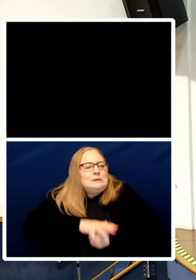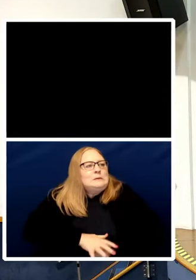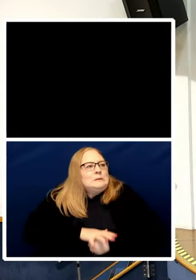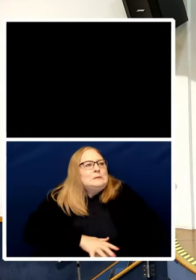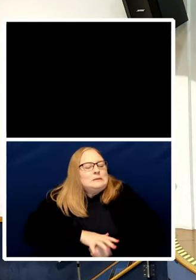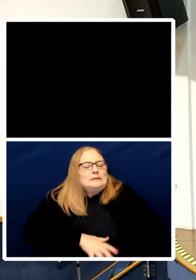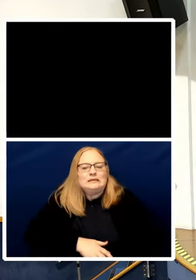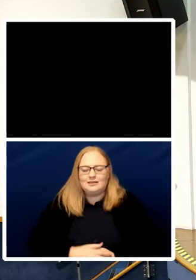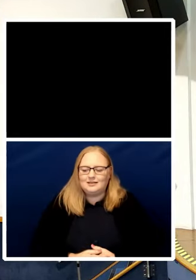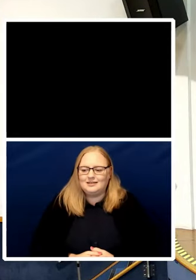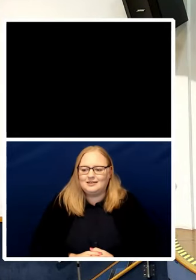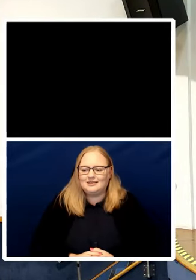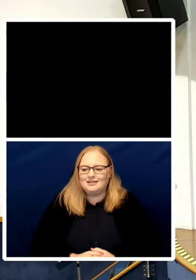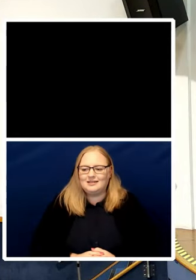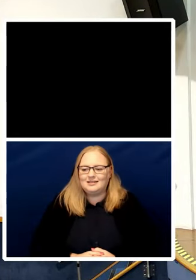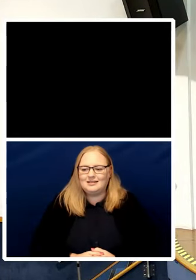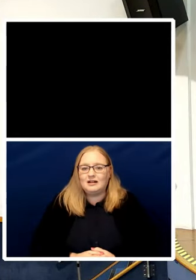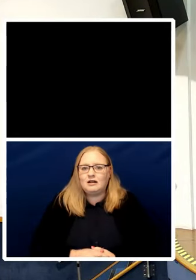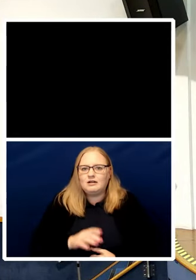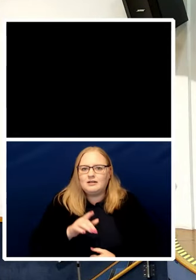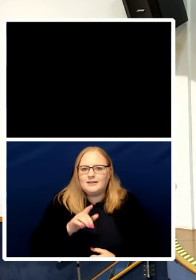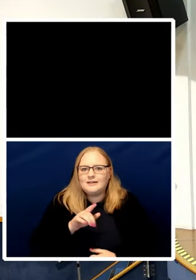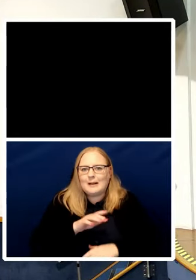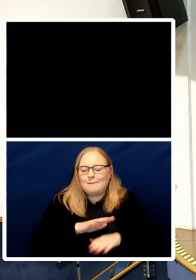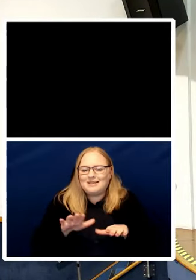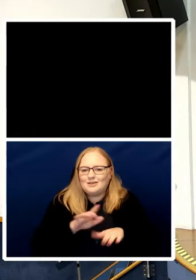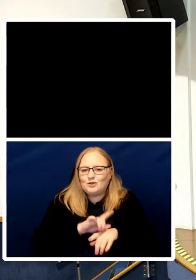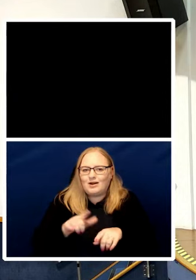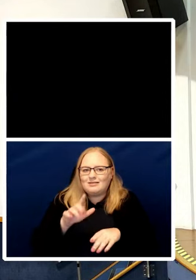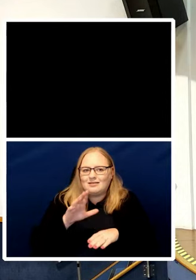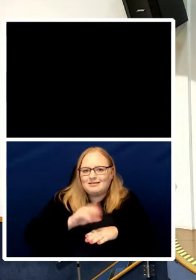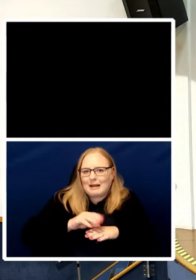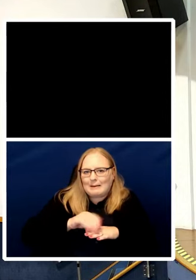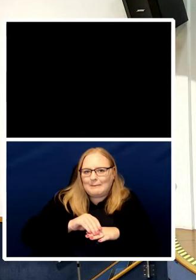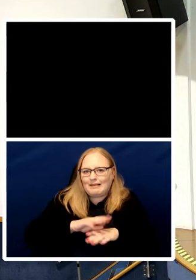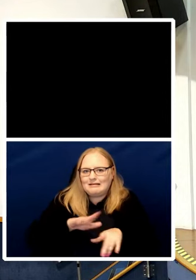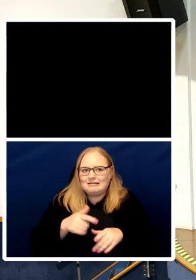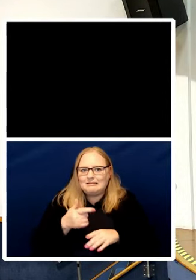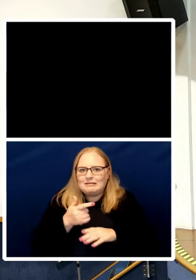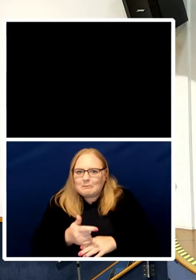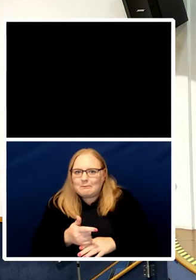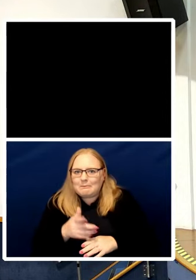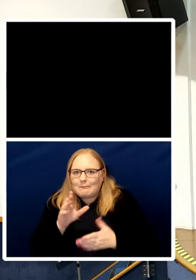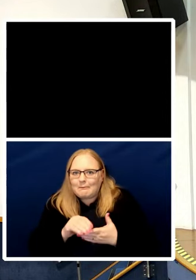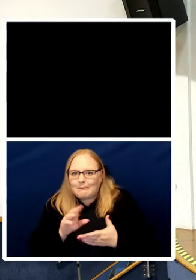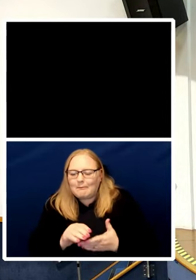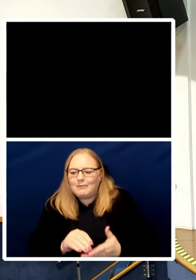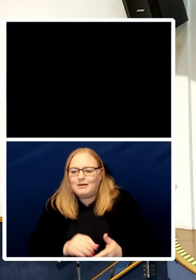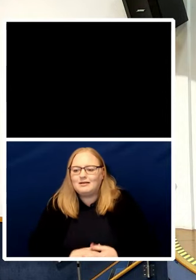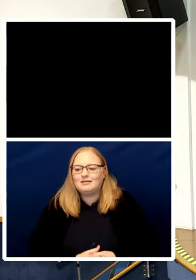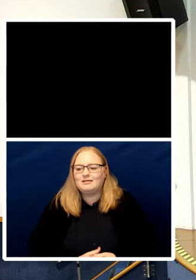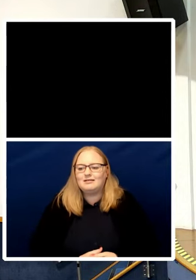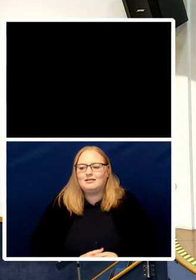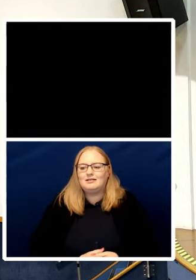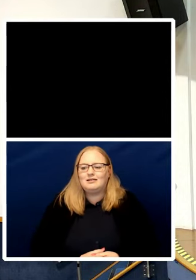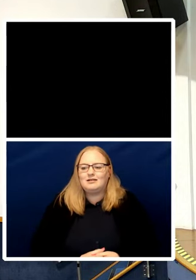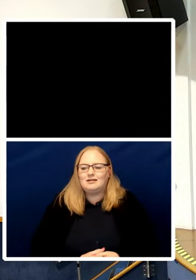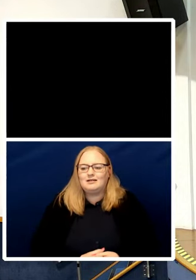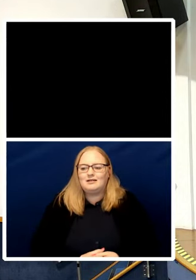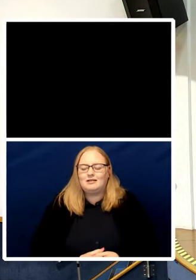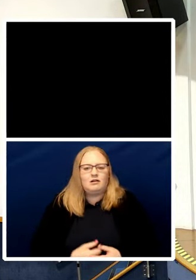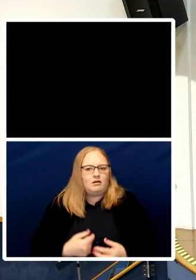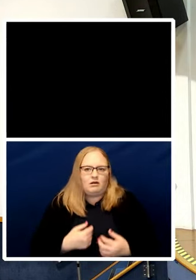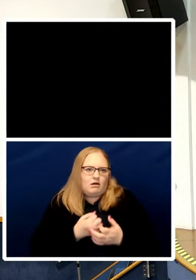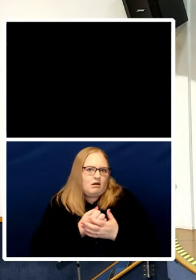better not taped than taped teams of people now crowd over my my word on the video trying to